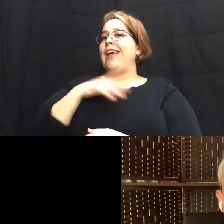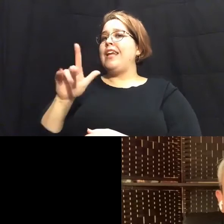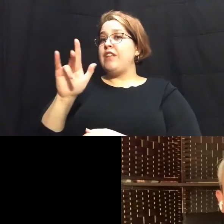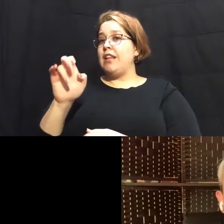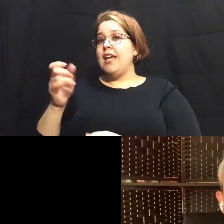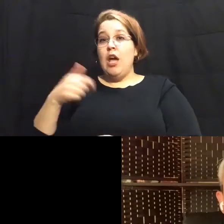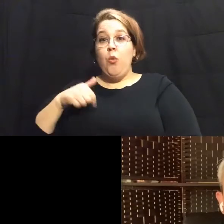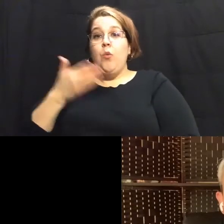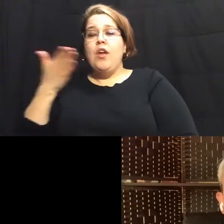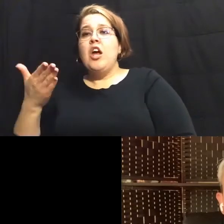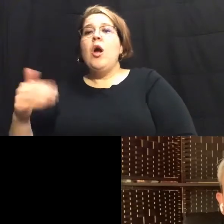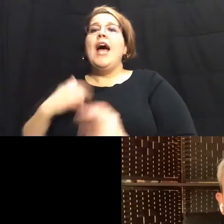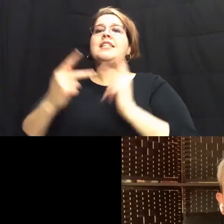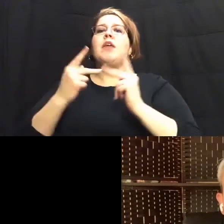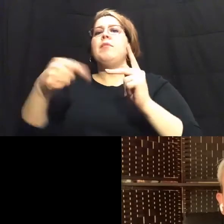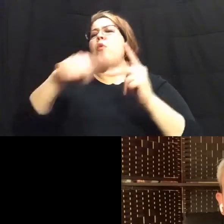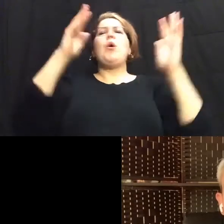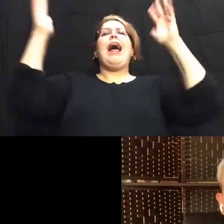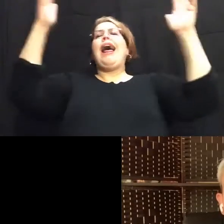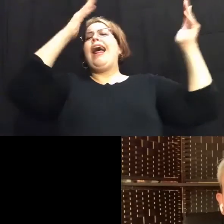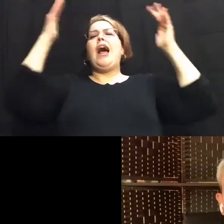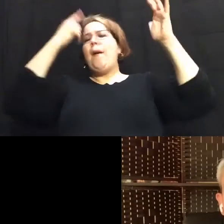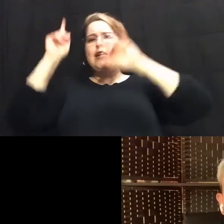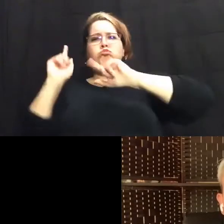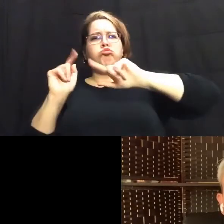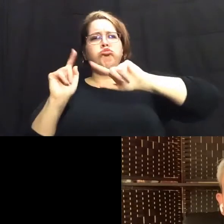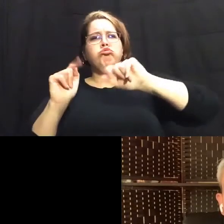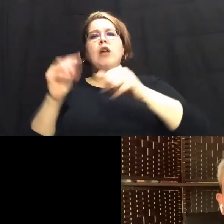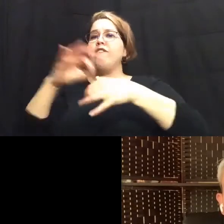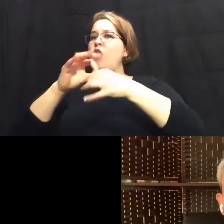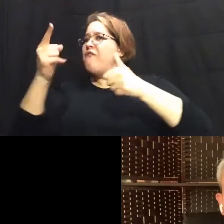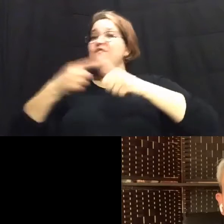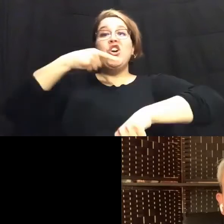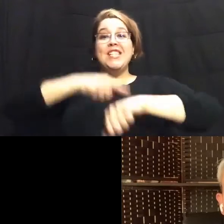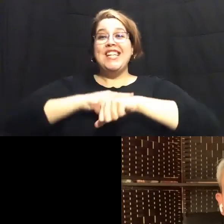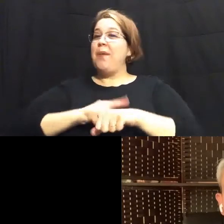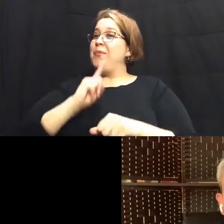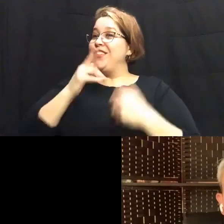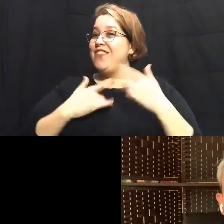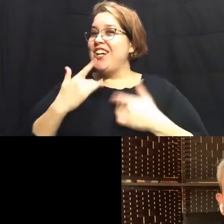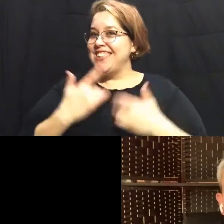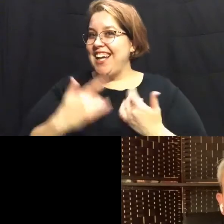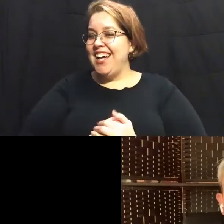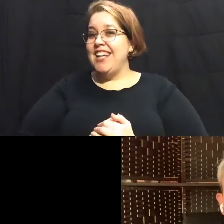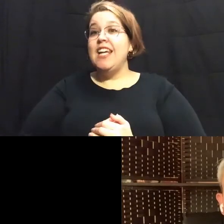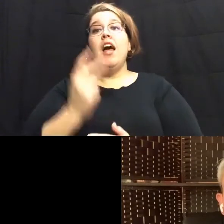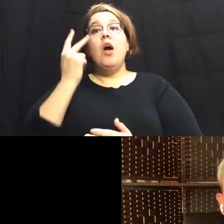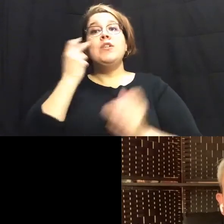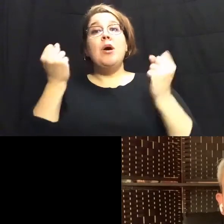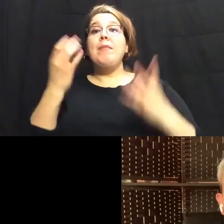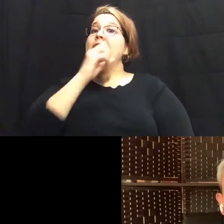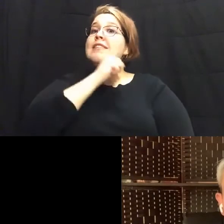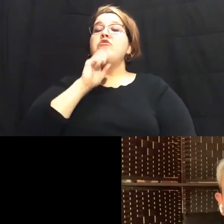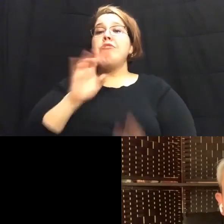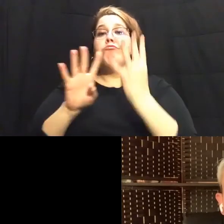people were being cheered because they were voting for the very first time it was very exciting and we saw lots of seniors line